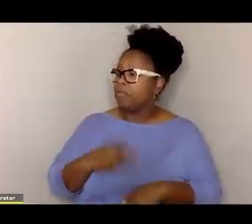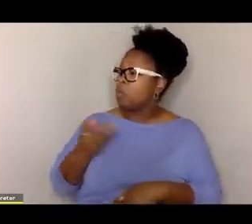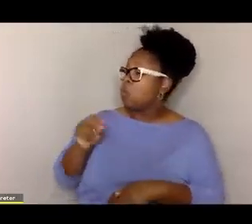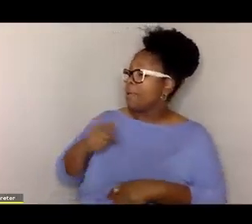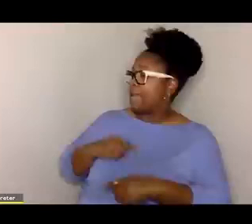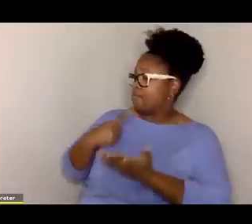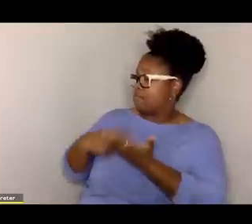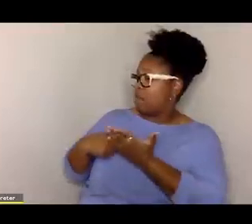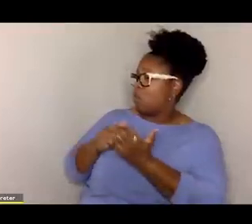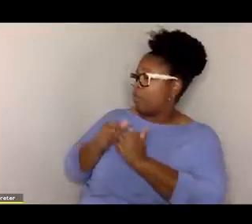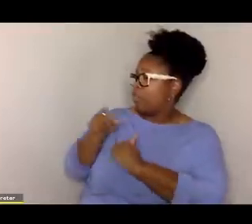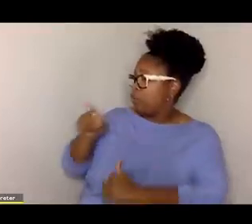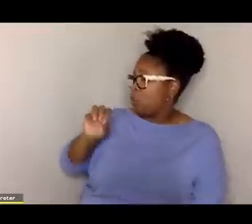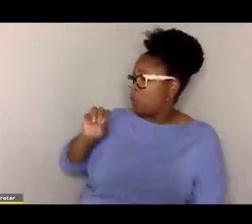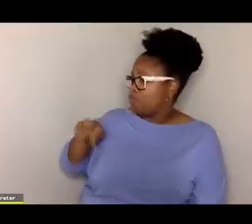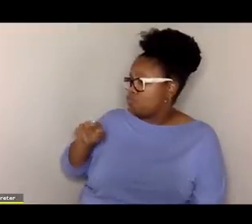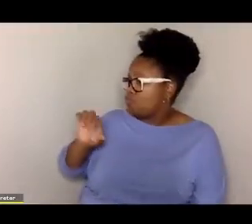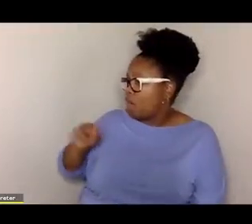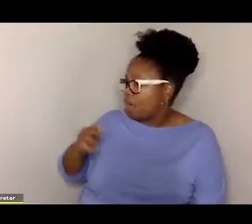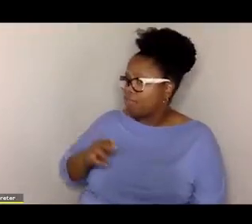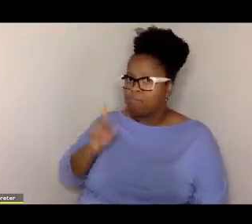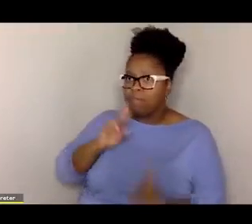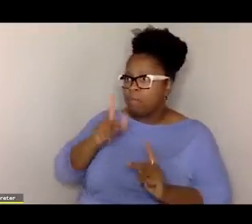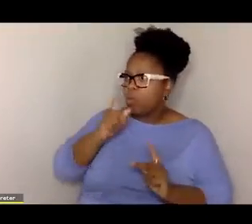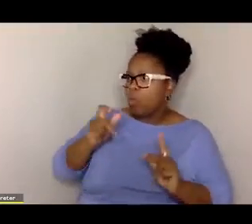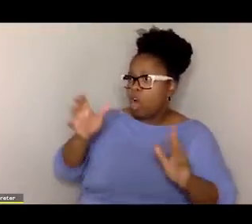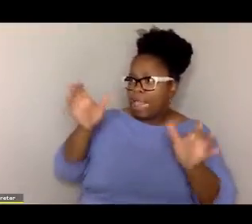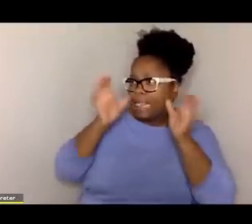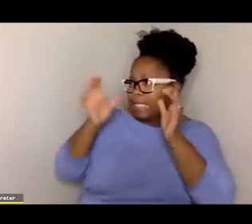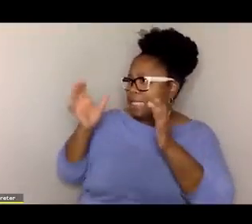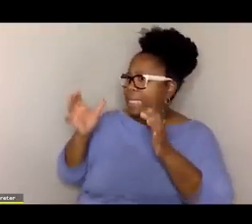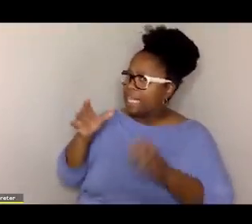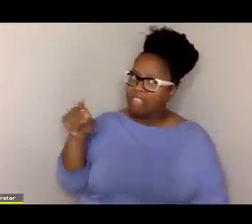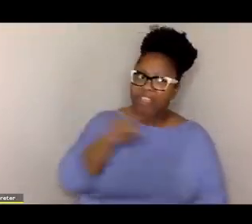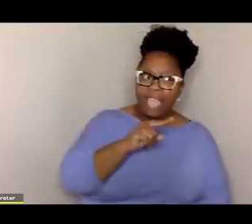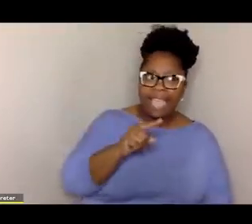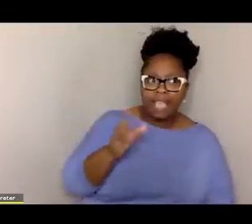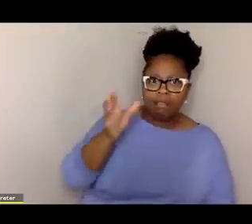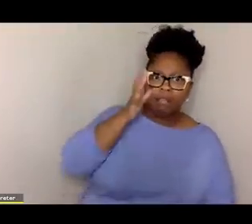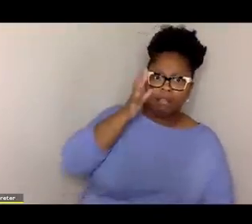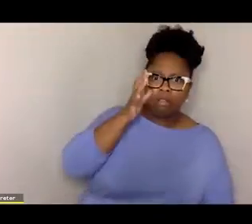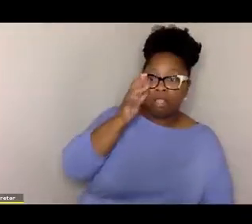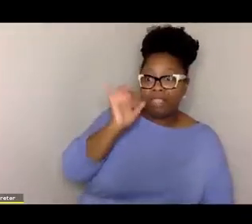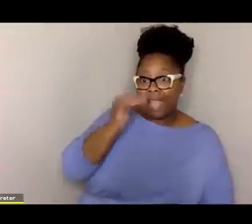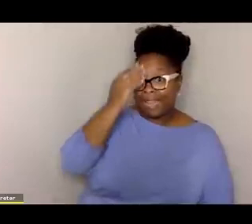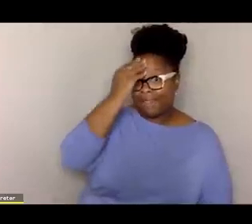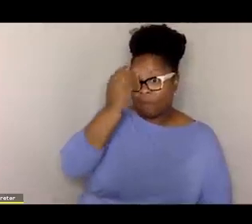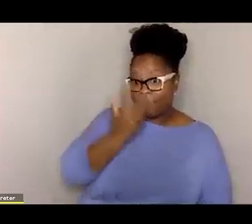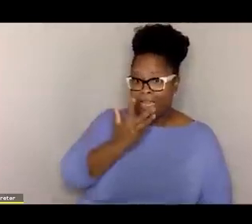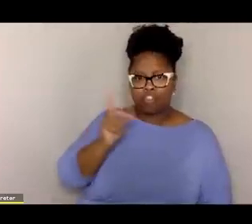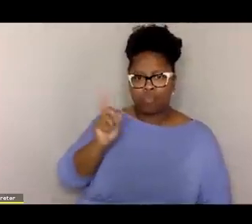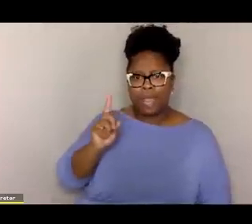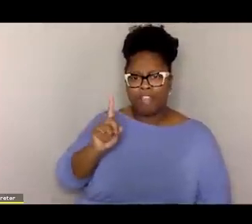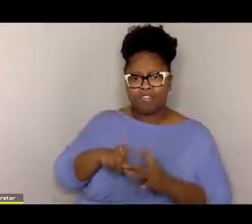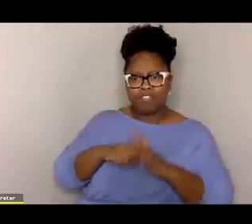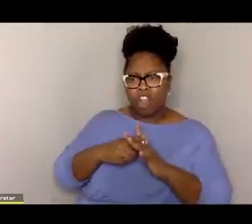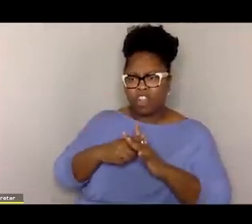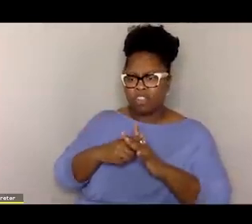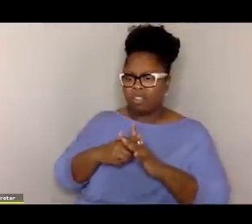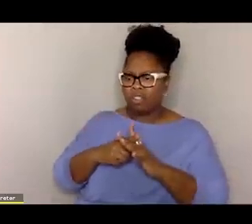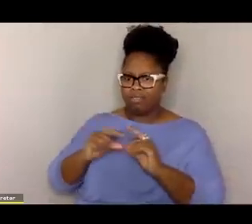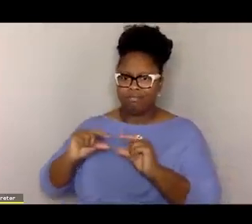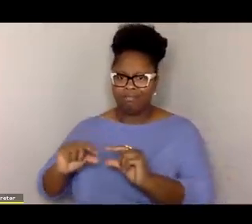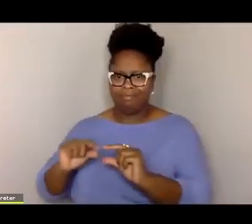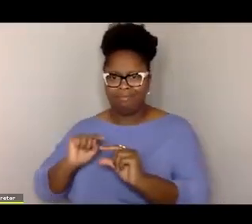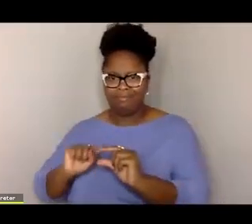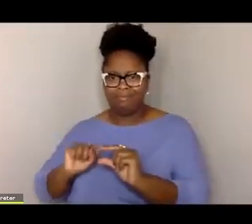that when I talk with you, Oprah, and when the people who are listening to us, when they hear us, that information goes into the lower part of their brain